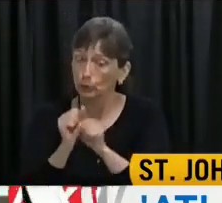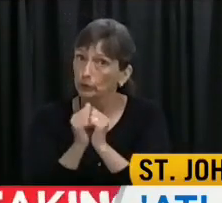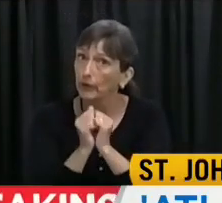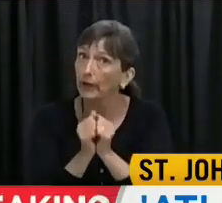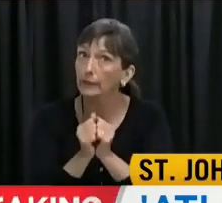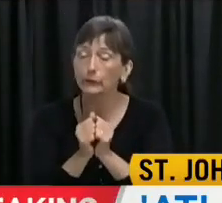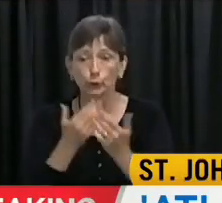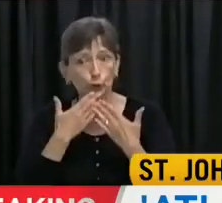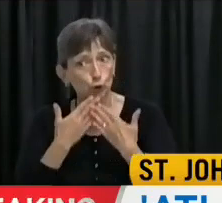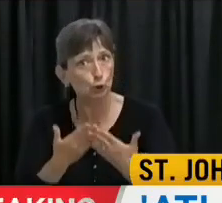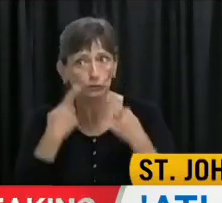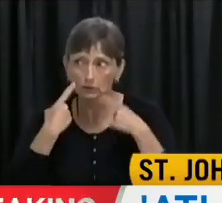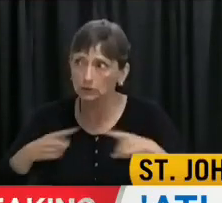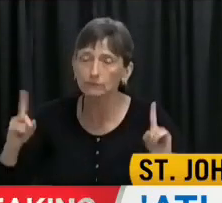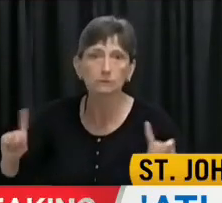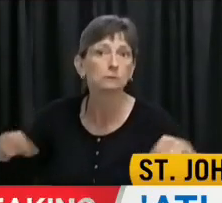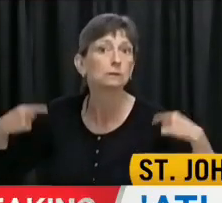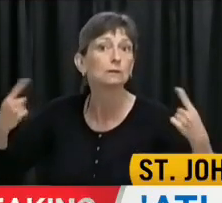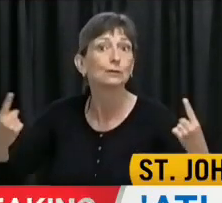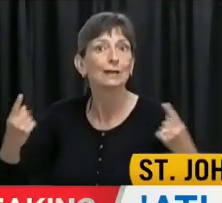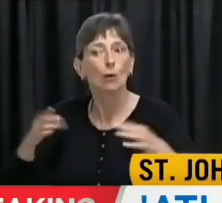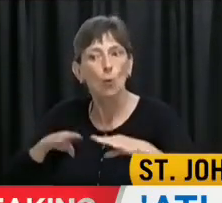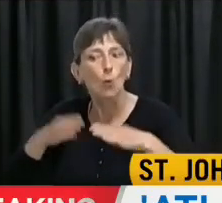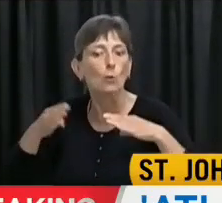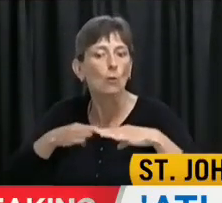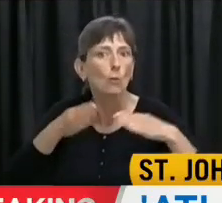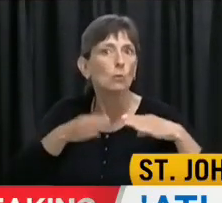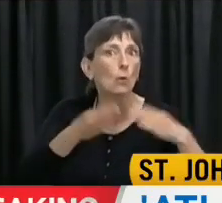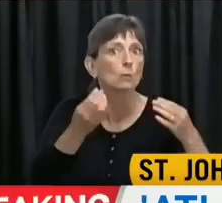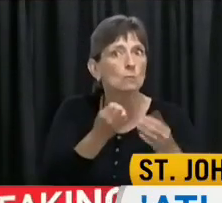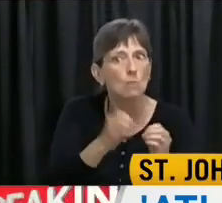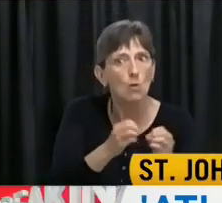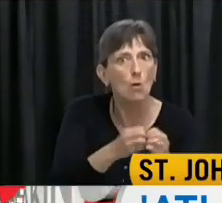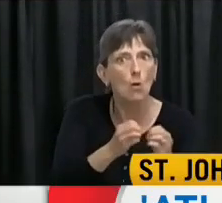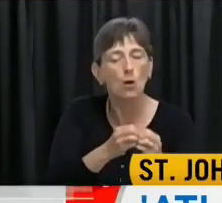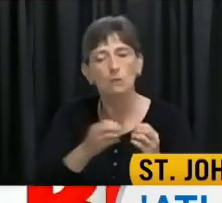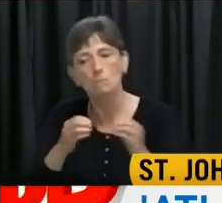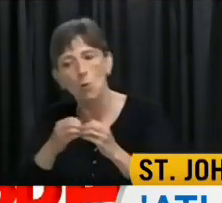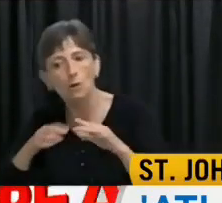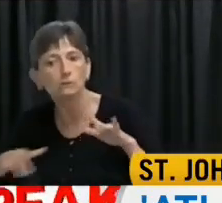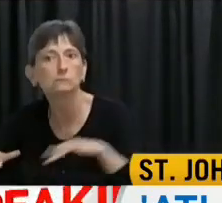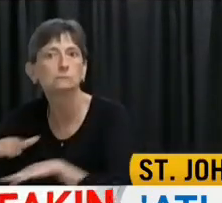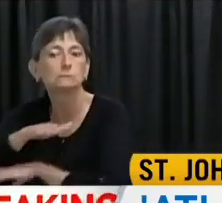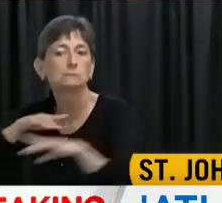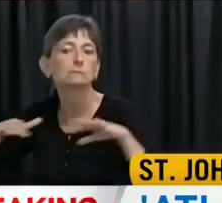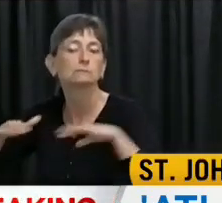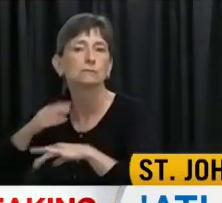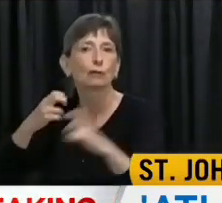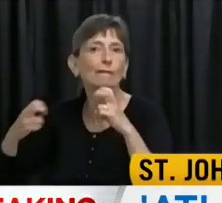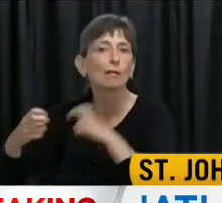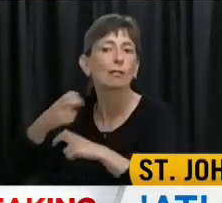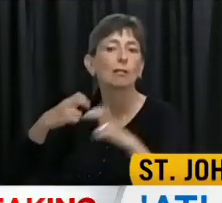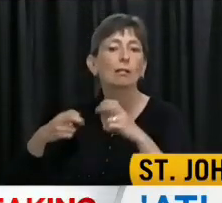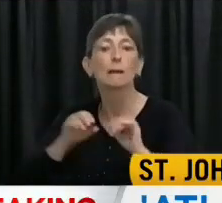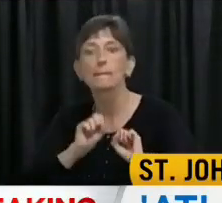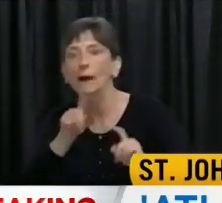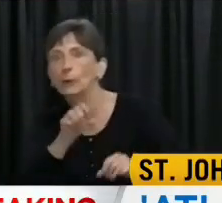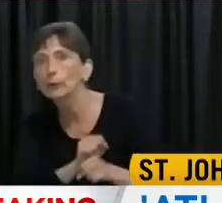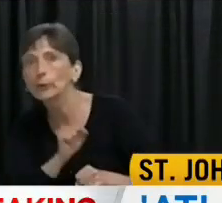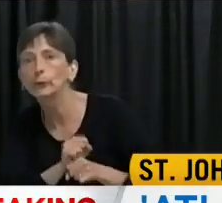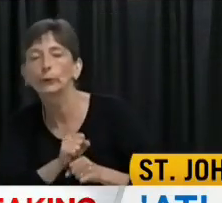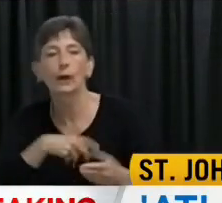as we ease travel restrictions, reopen the economy, reopen social activities, and transition people back